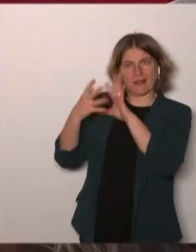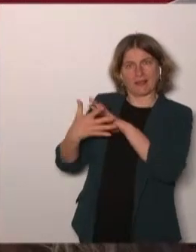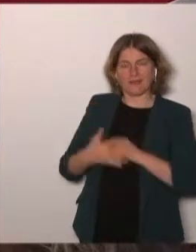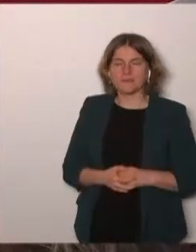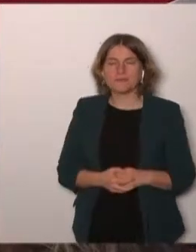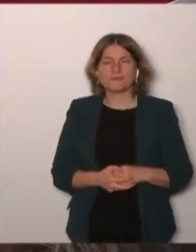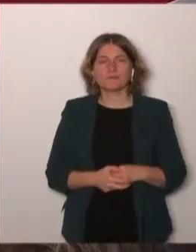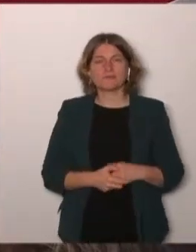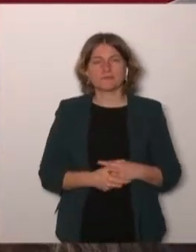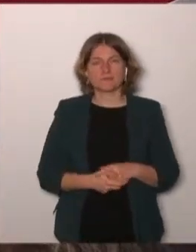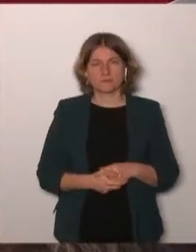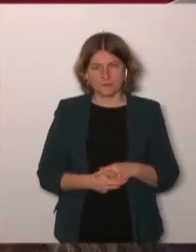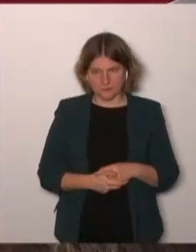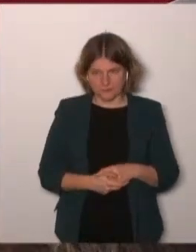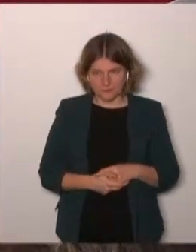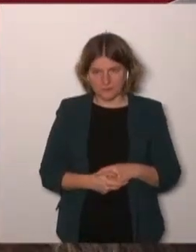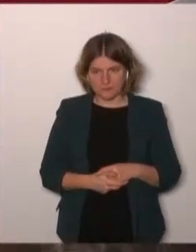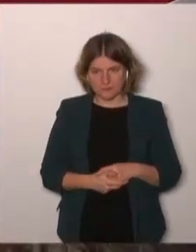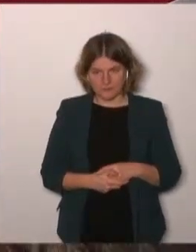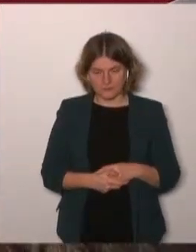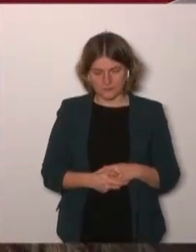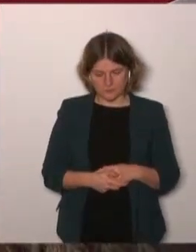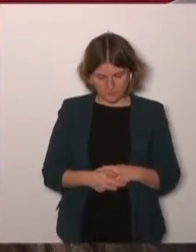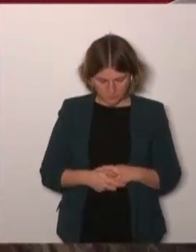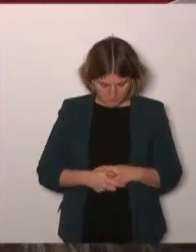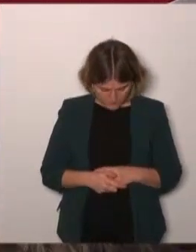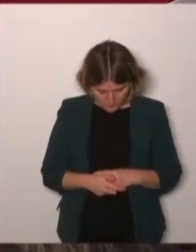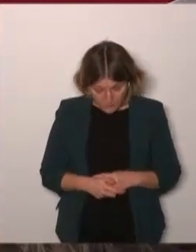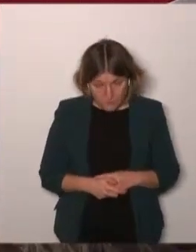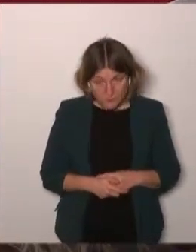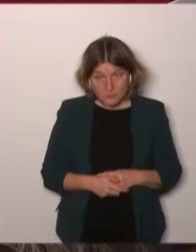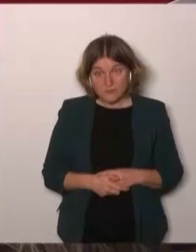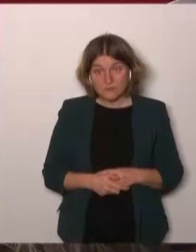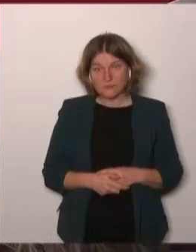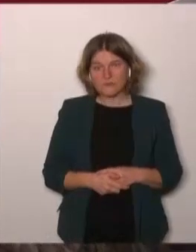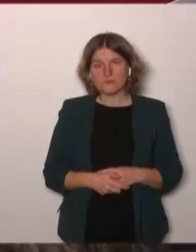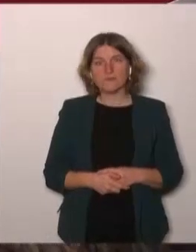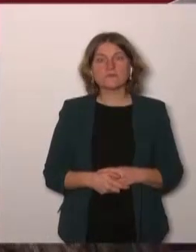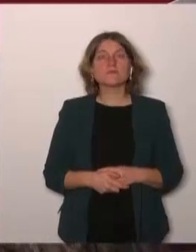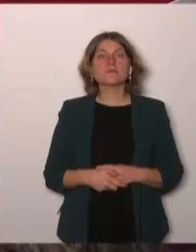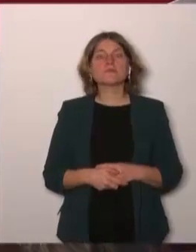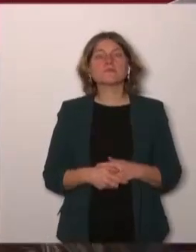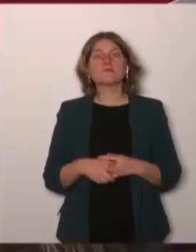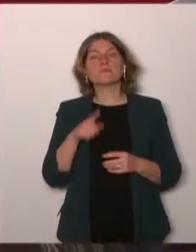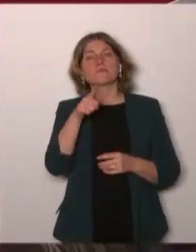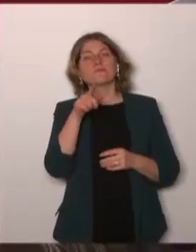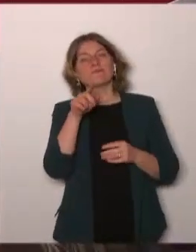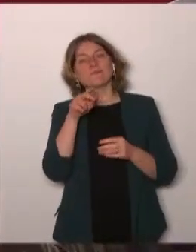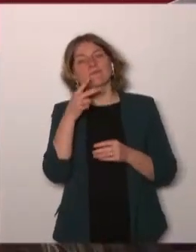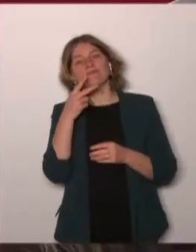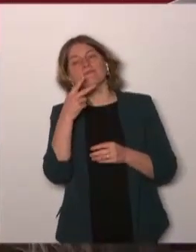great opportunity to use IA to see which patient or tumor